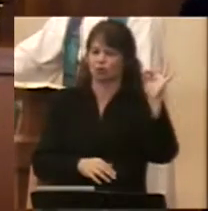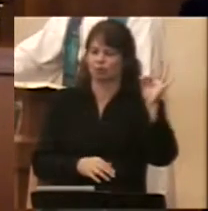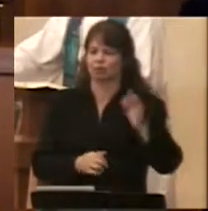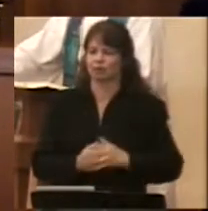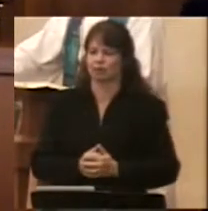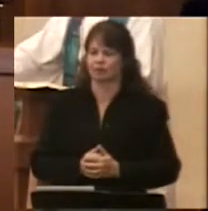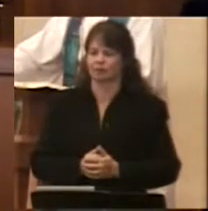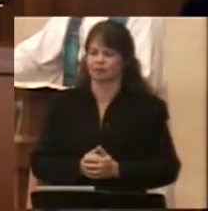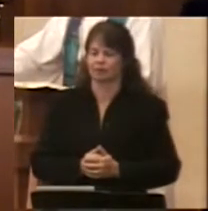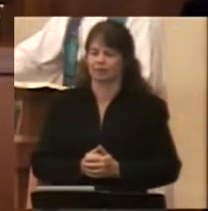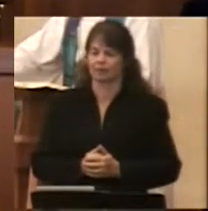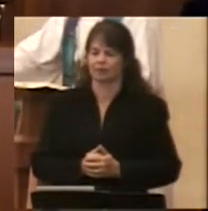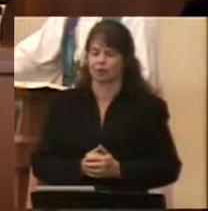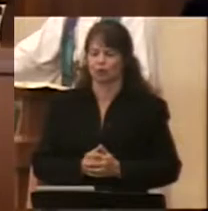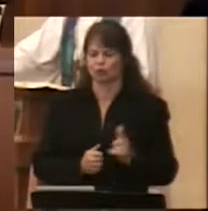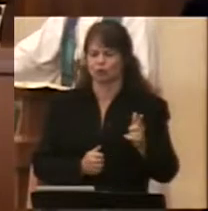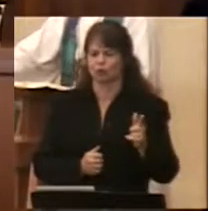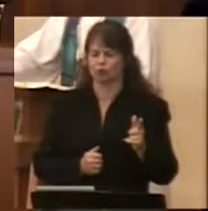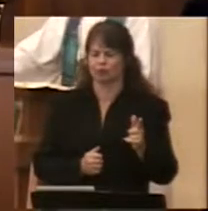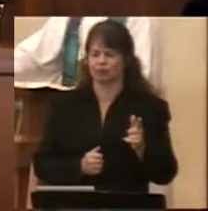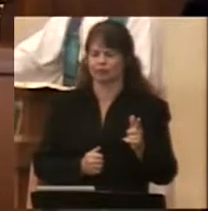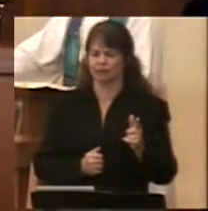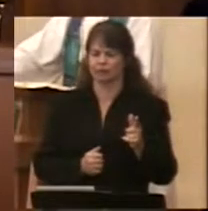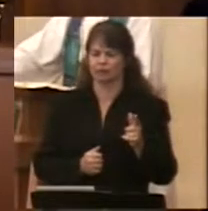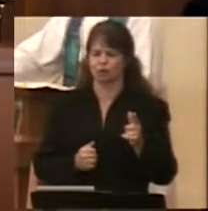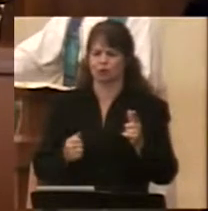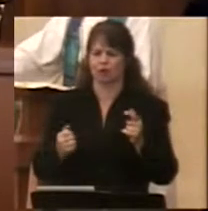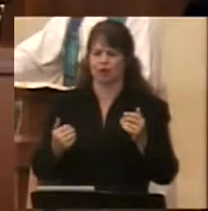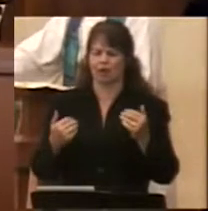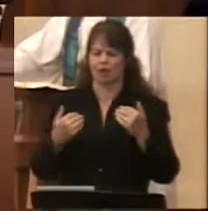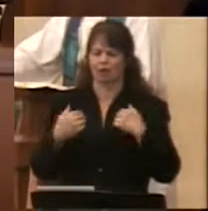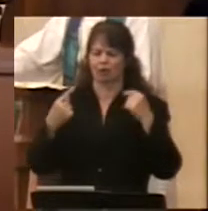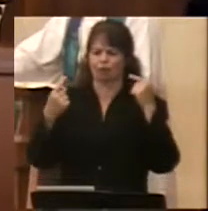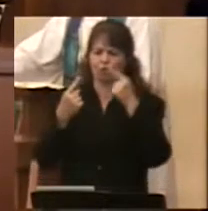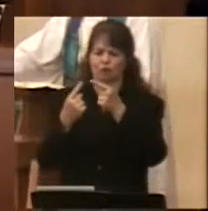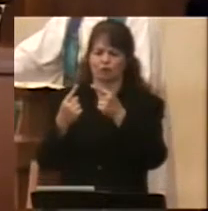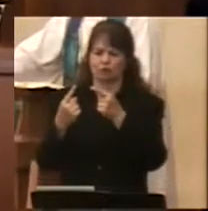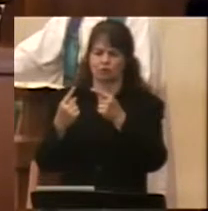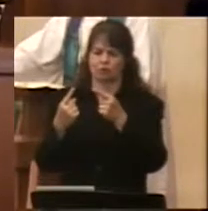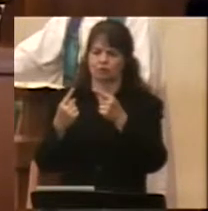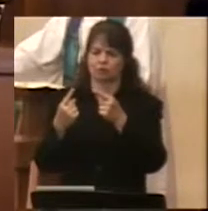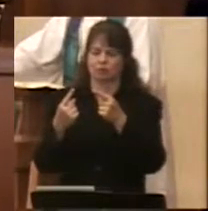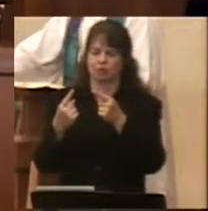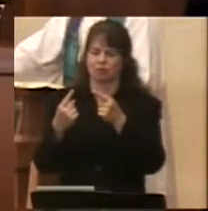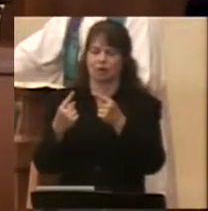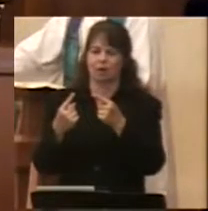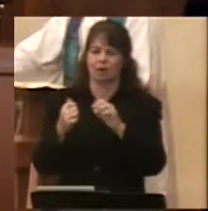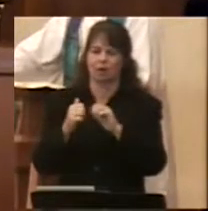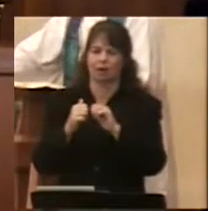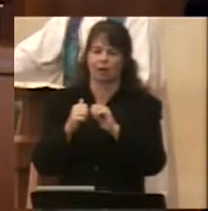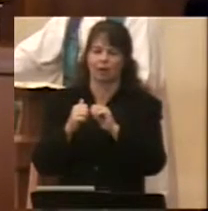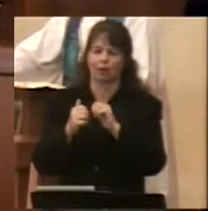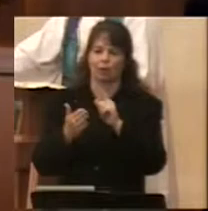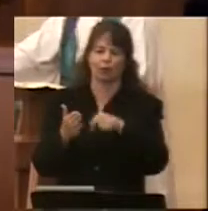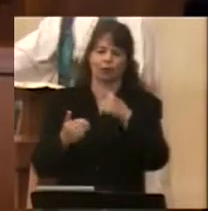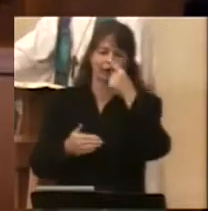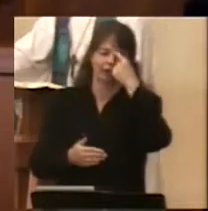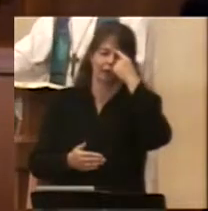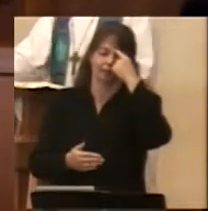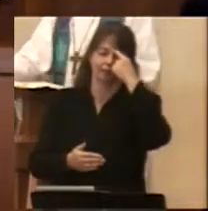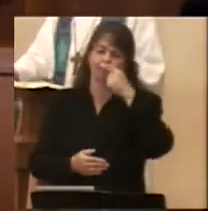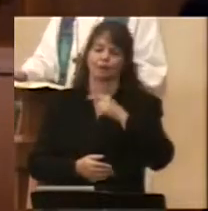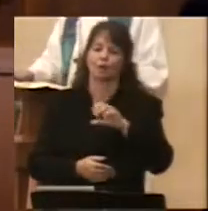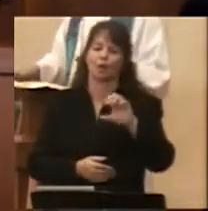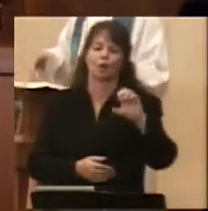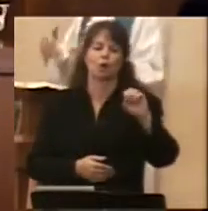or to base a worship service around. What are we to make of it? Well, Solomon himself tells